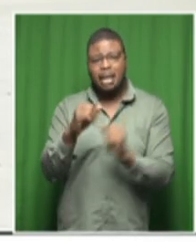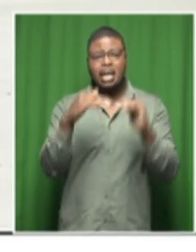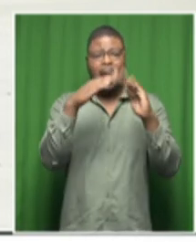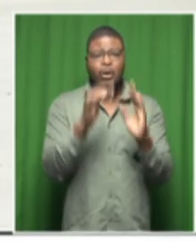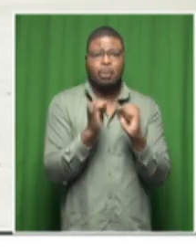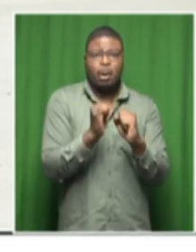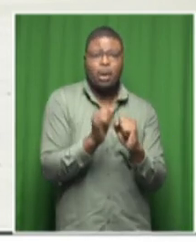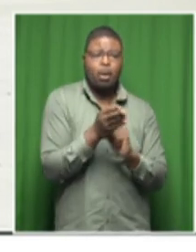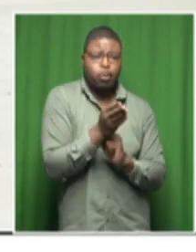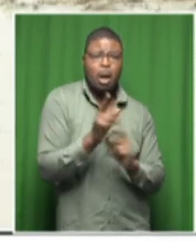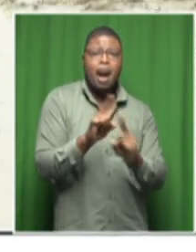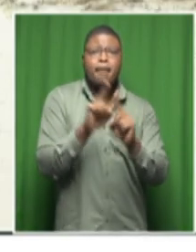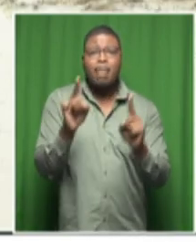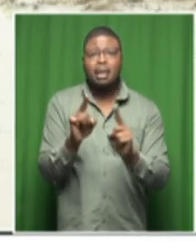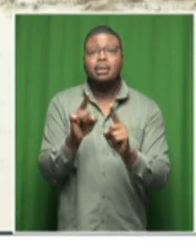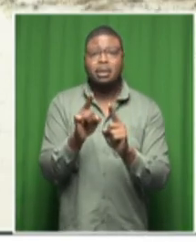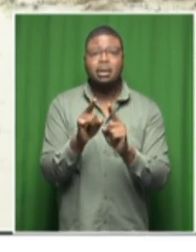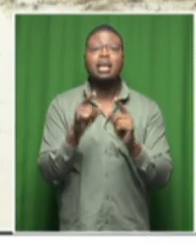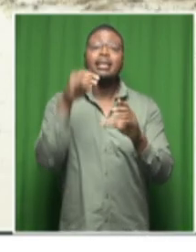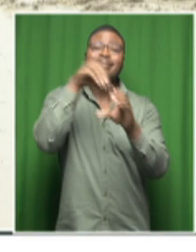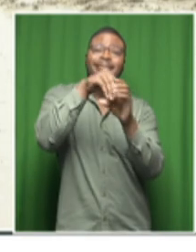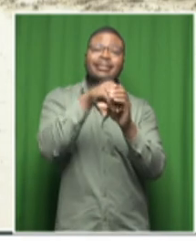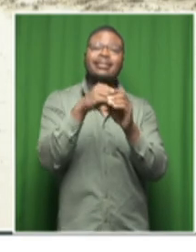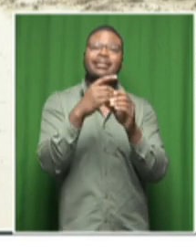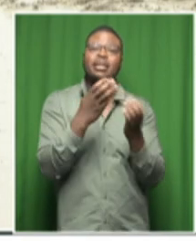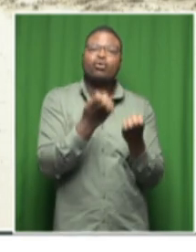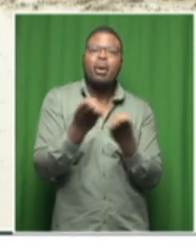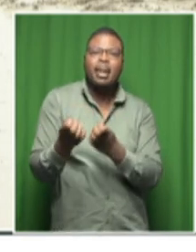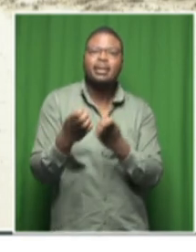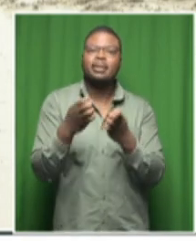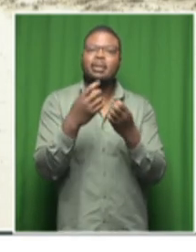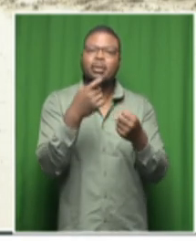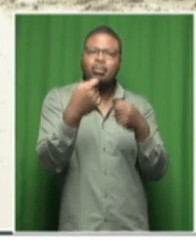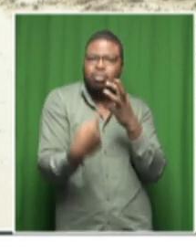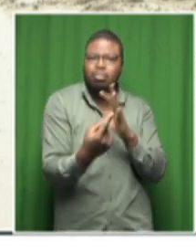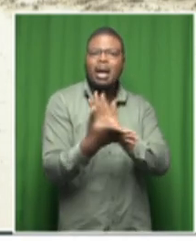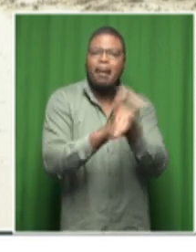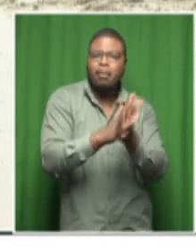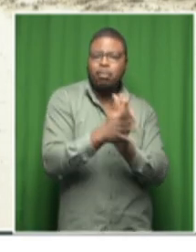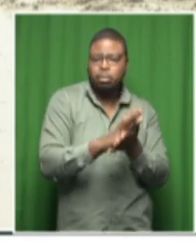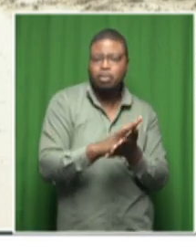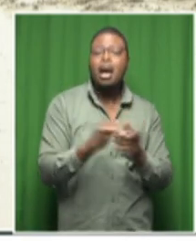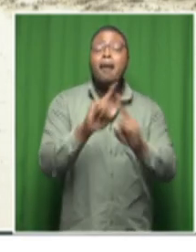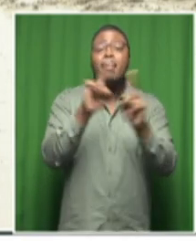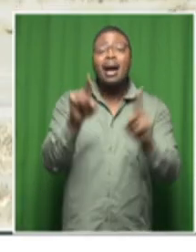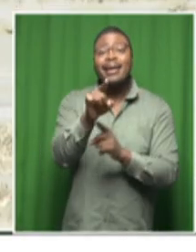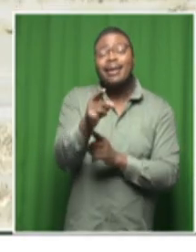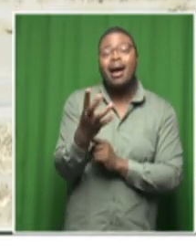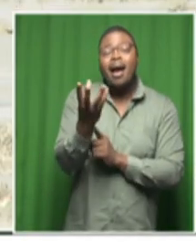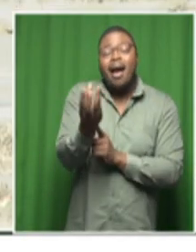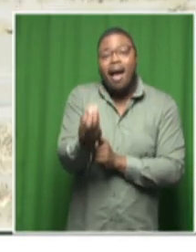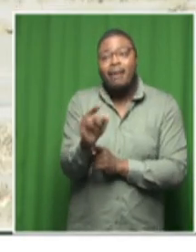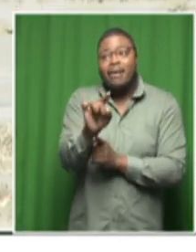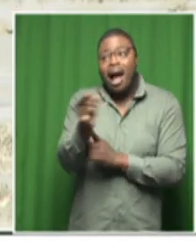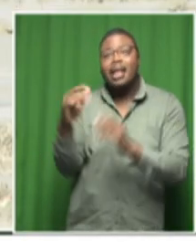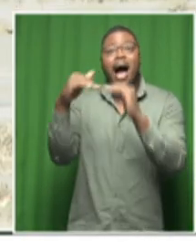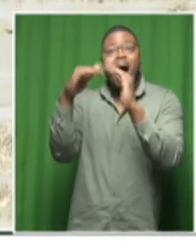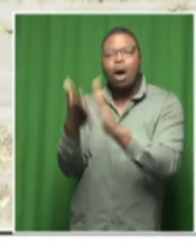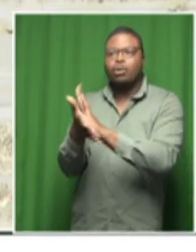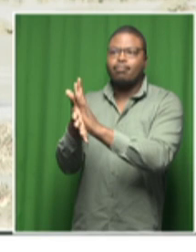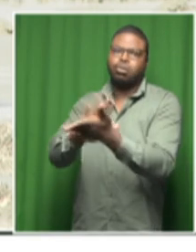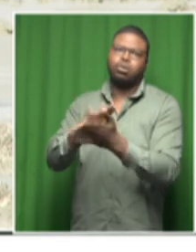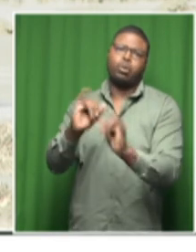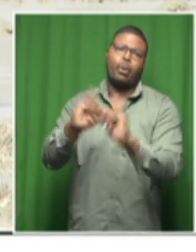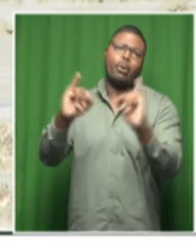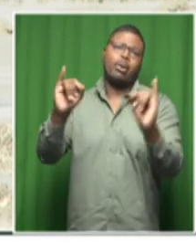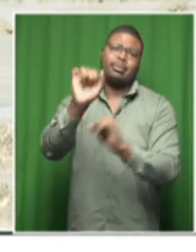and the cleaning has to take place before they can use the their own areas and down in the in the in